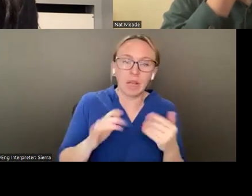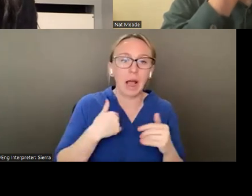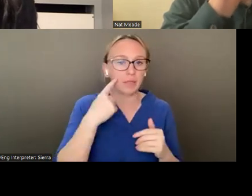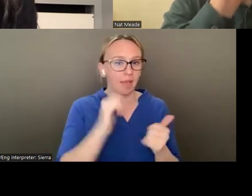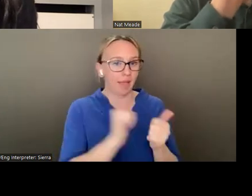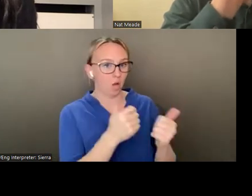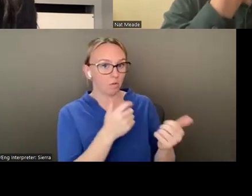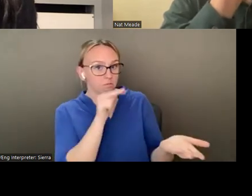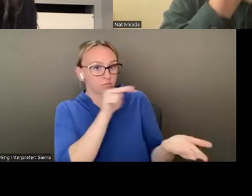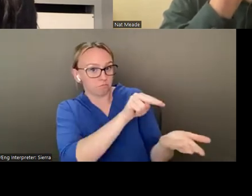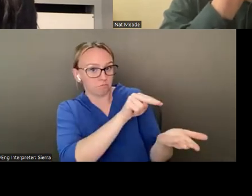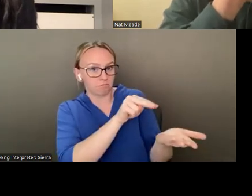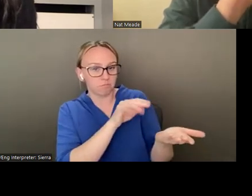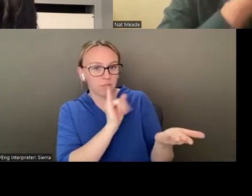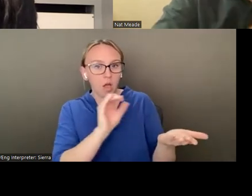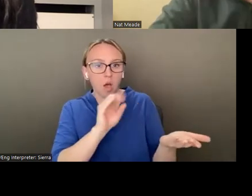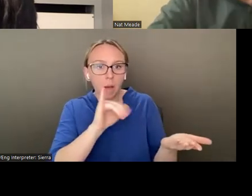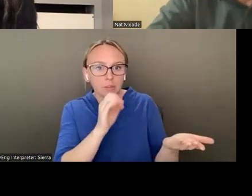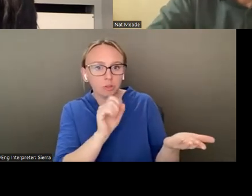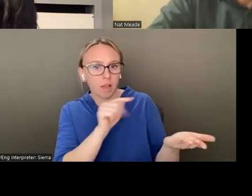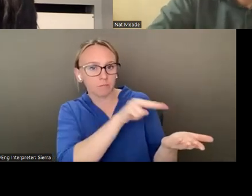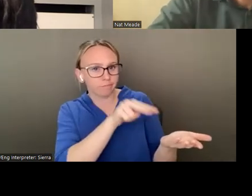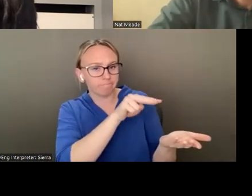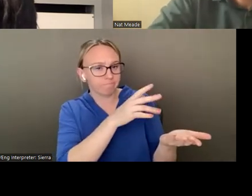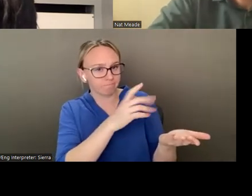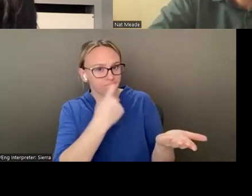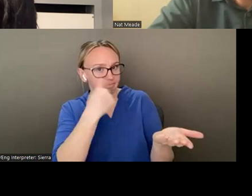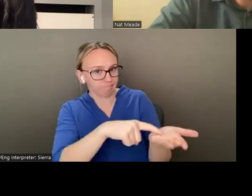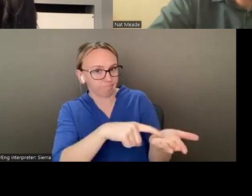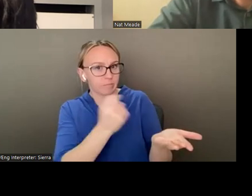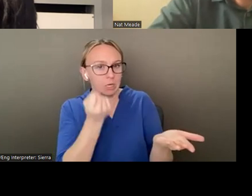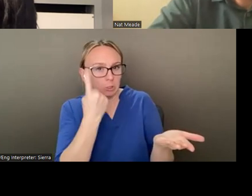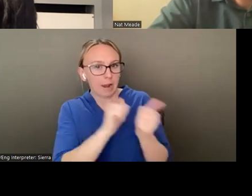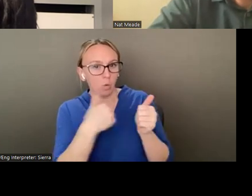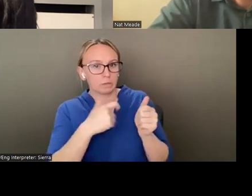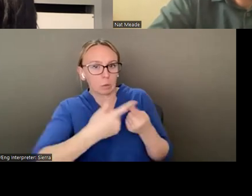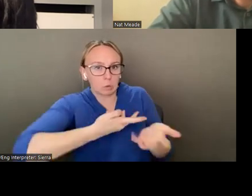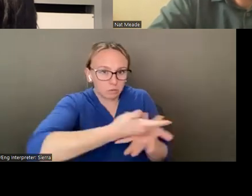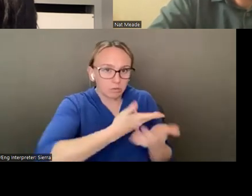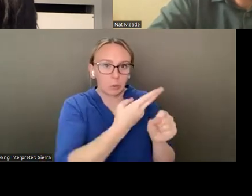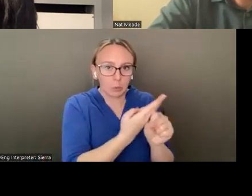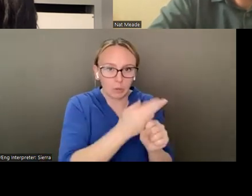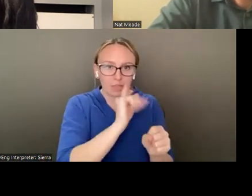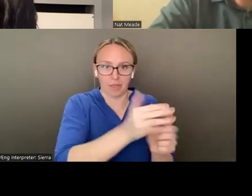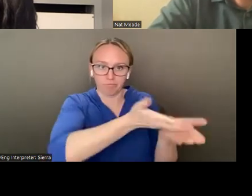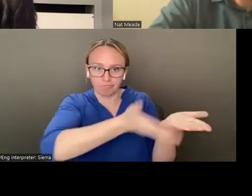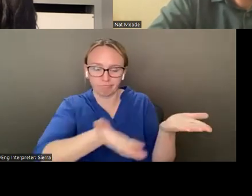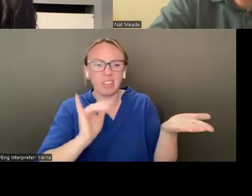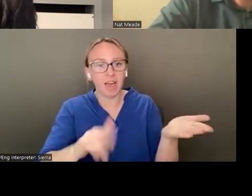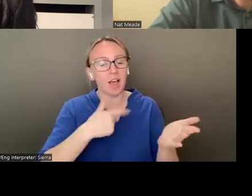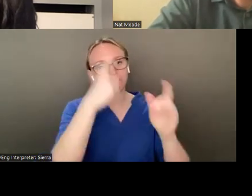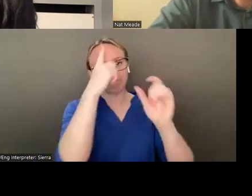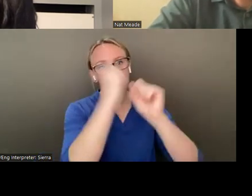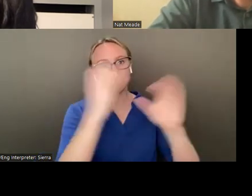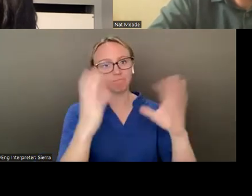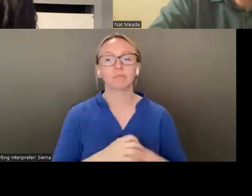how we look at something and read it and think about how we're supposed to interact with it or use it. My